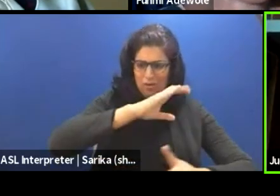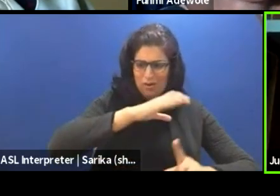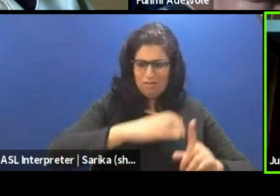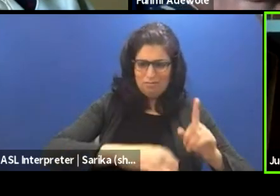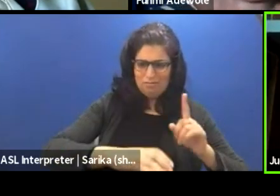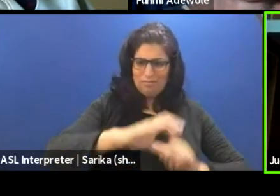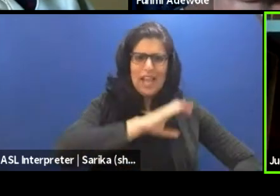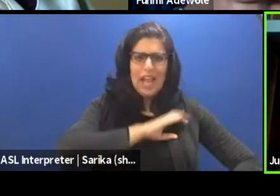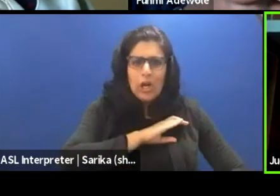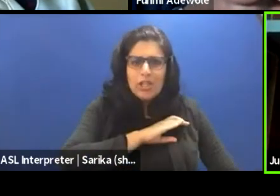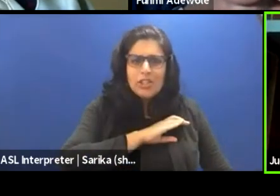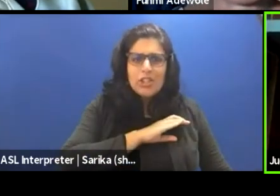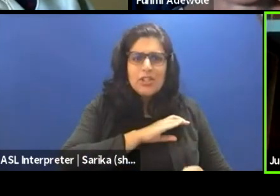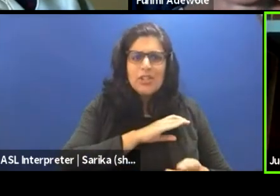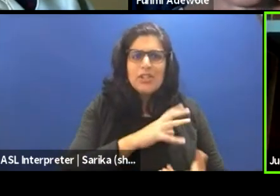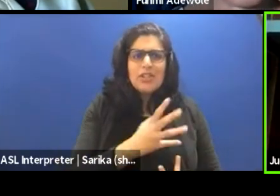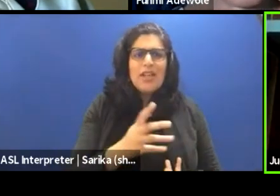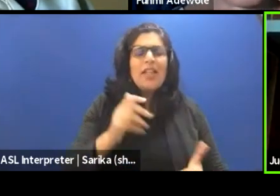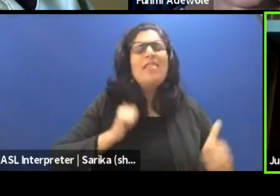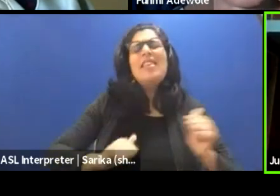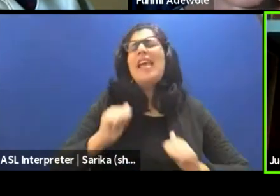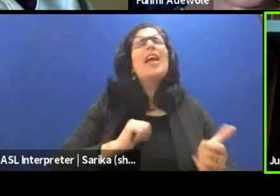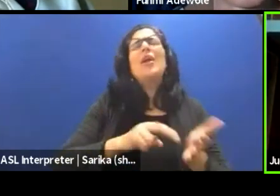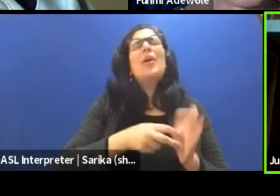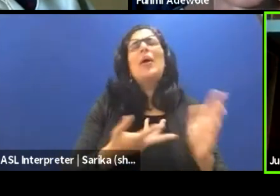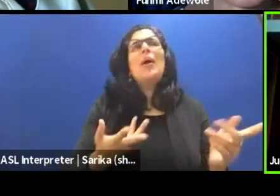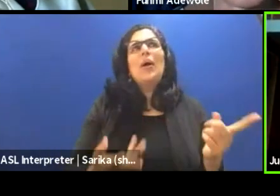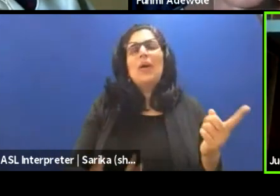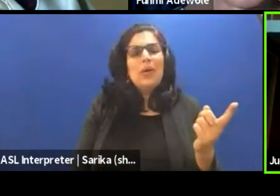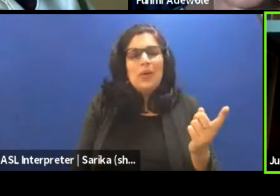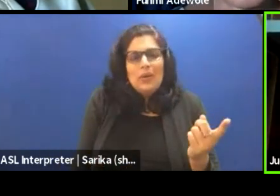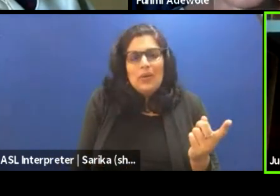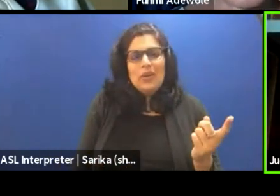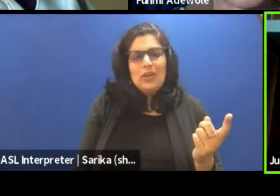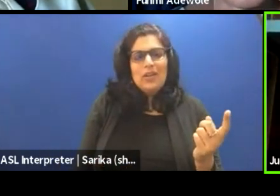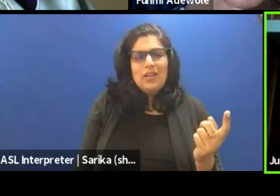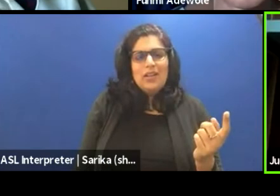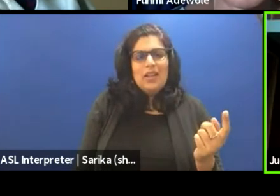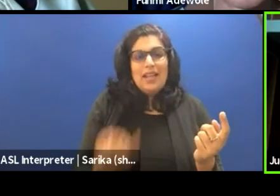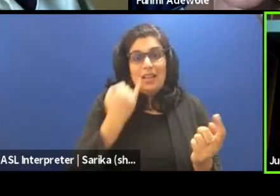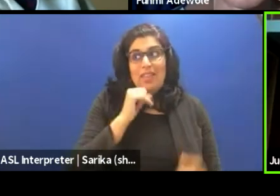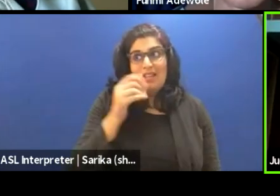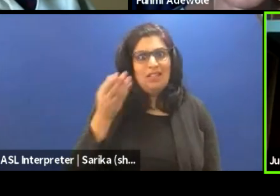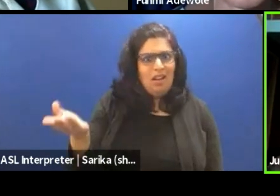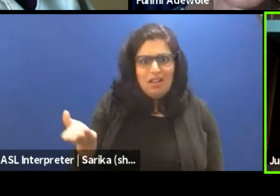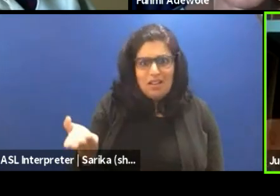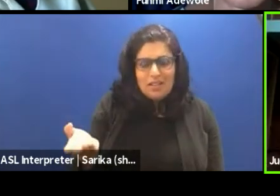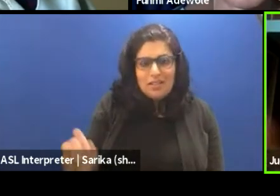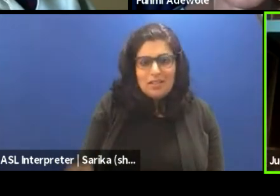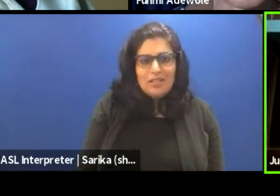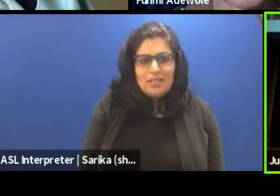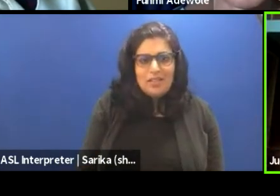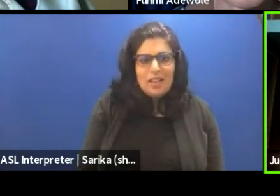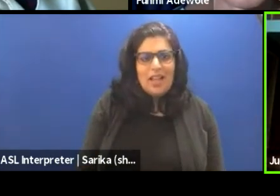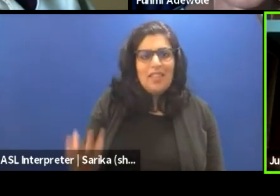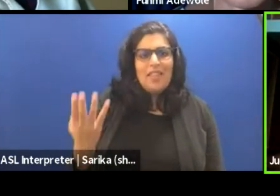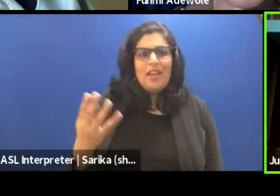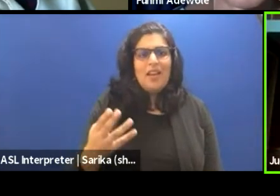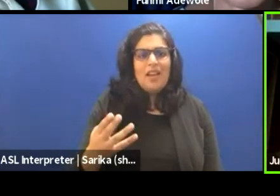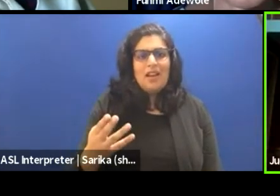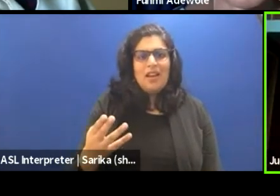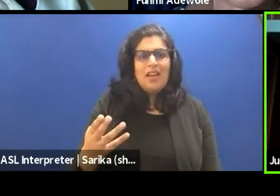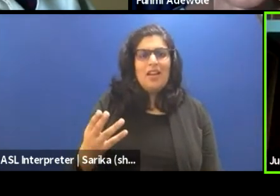What is a play again? What is a theatrical performance, if that is not it? You know, and there was actually an orgasmic